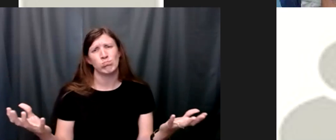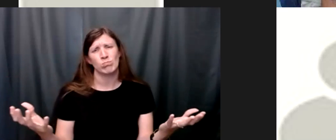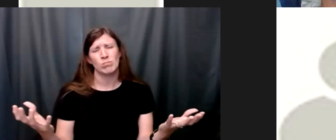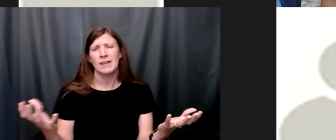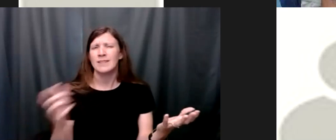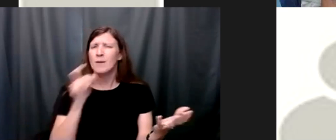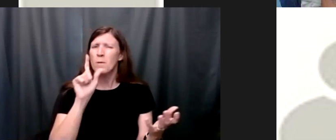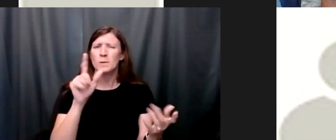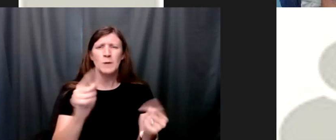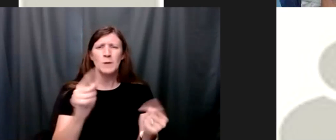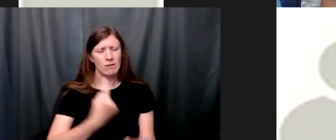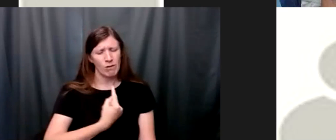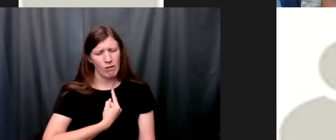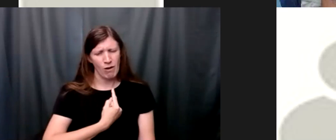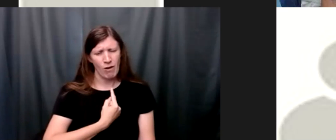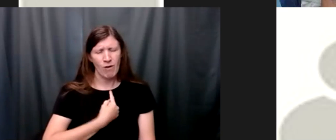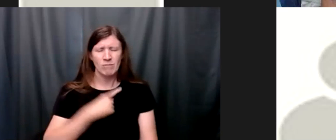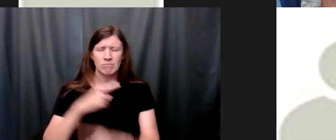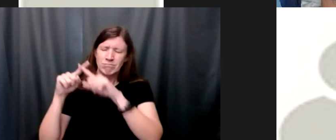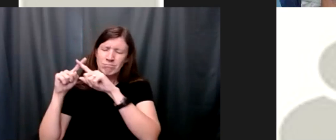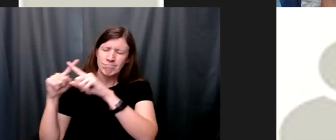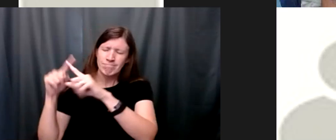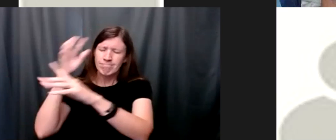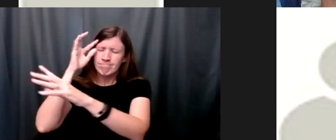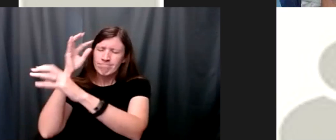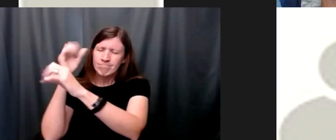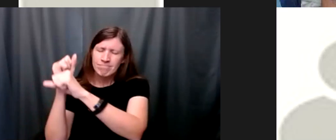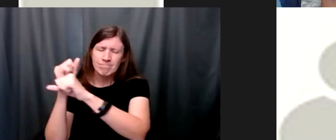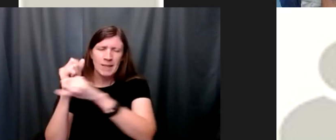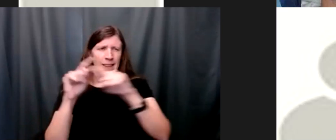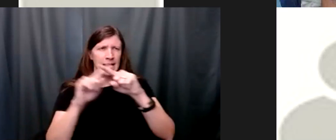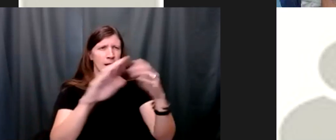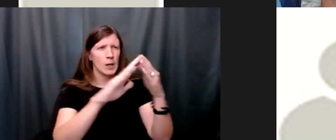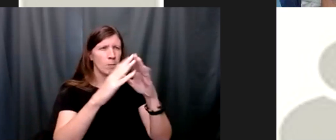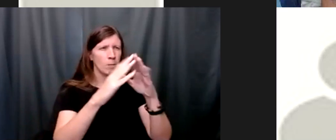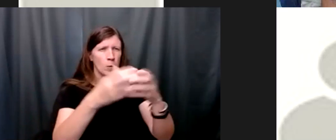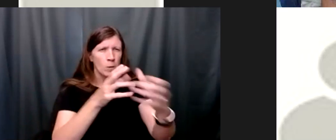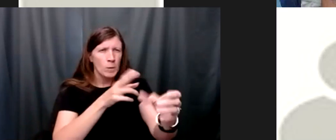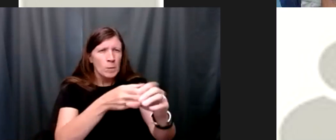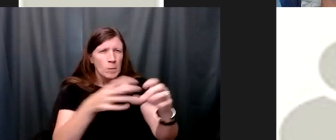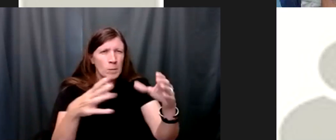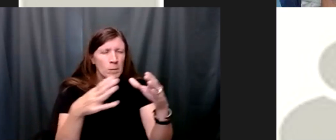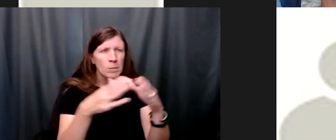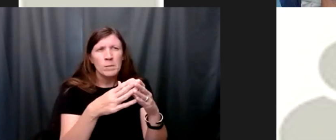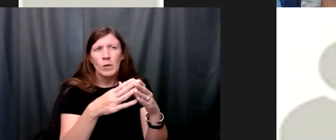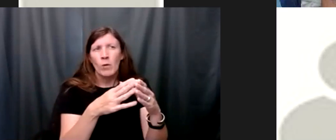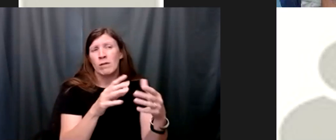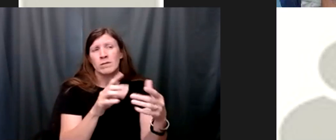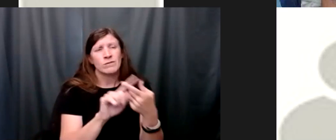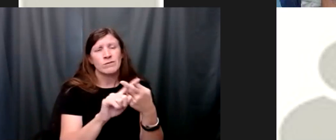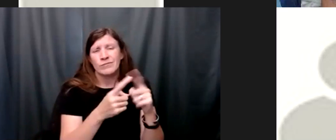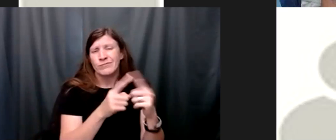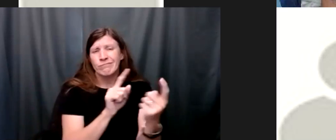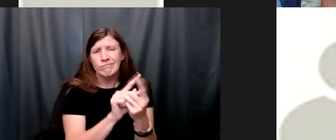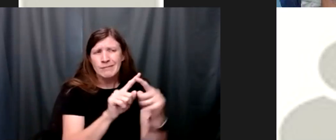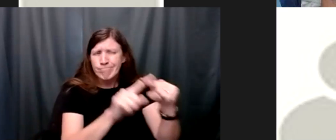lean into faith lean into community maybe you've wandered away allow